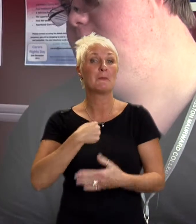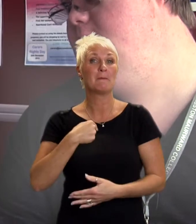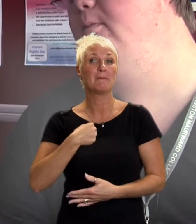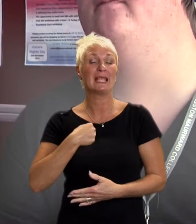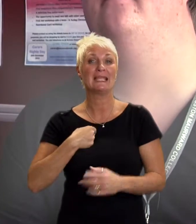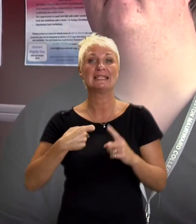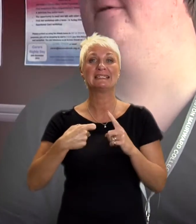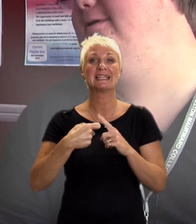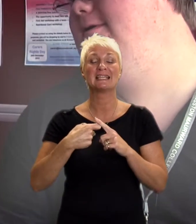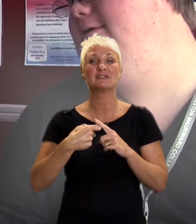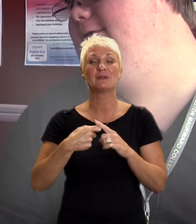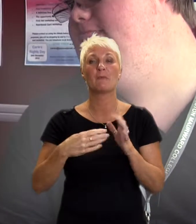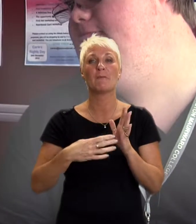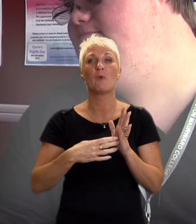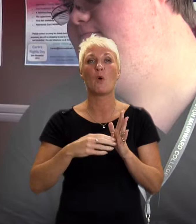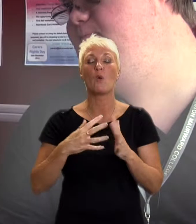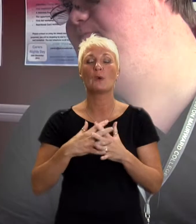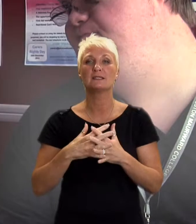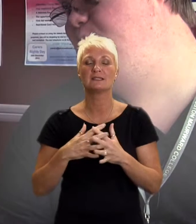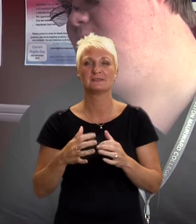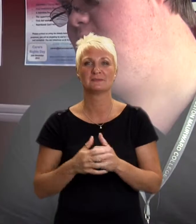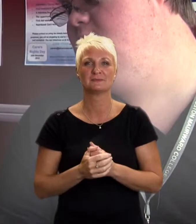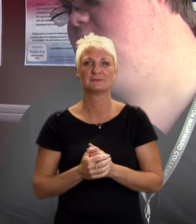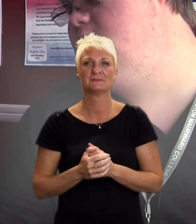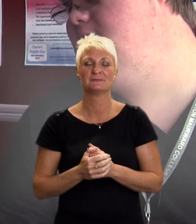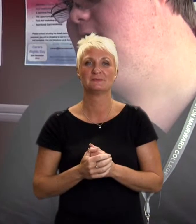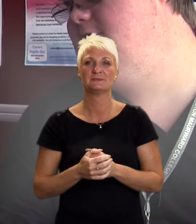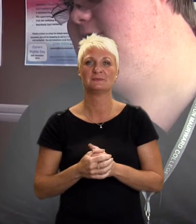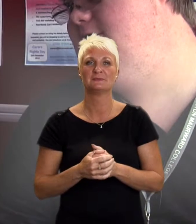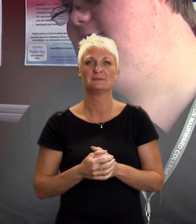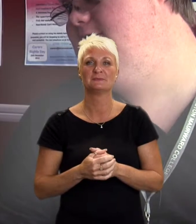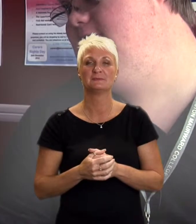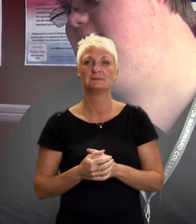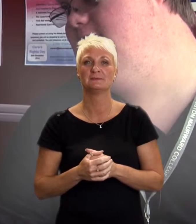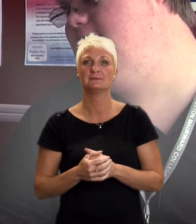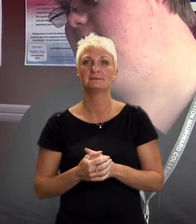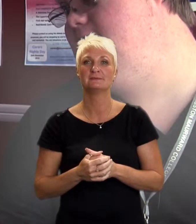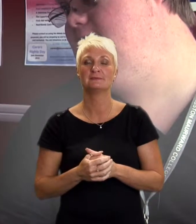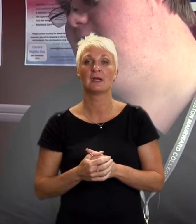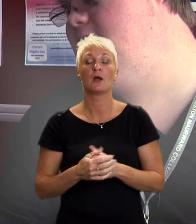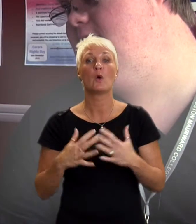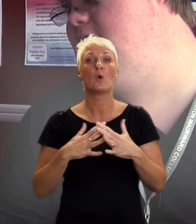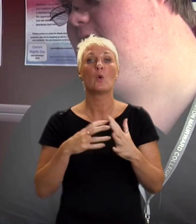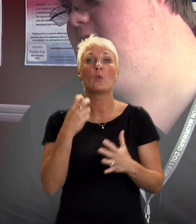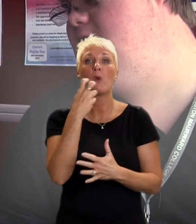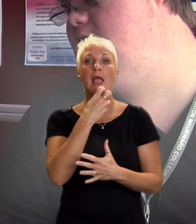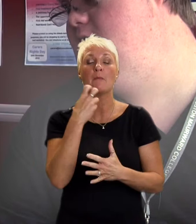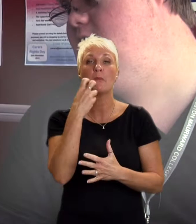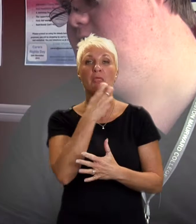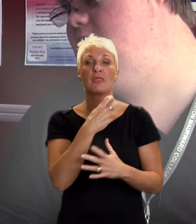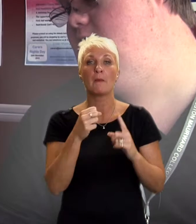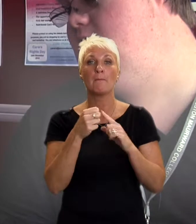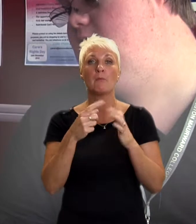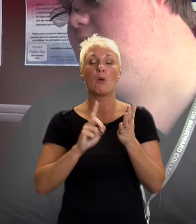at Kinston Moorhead and Rameth and Portlandville Council